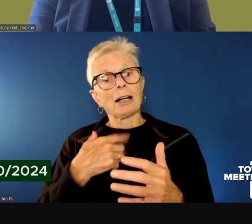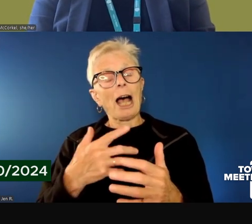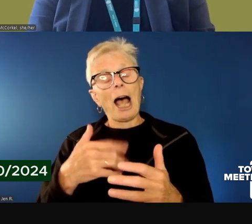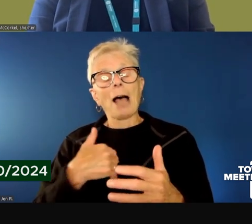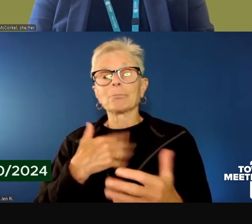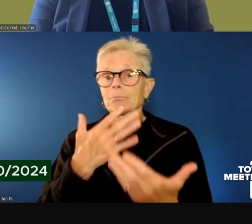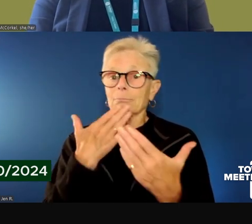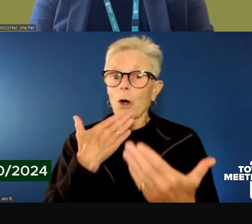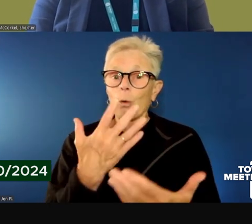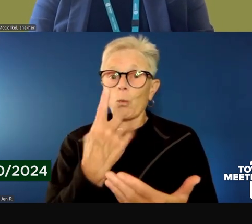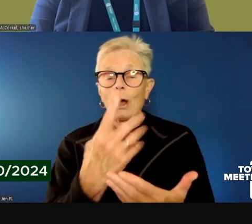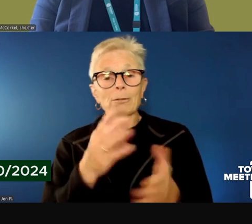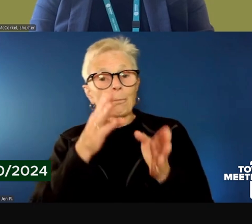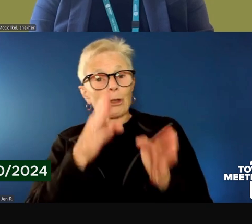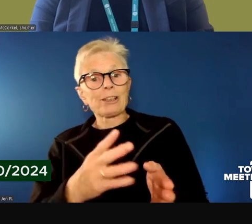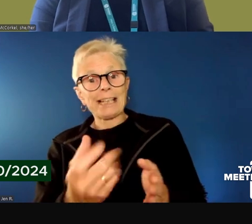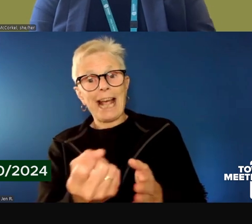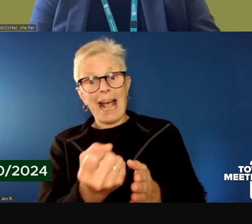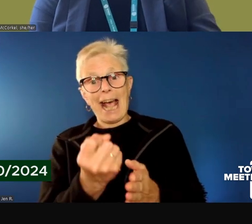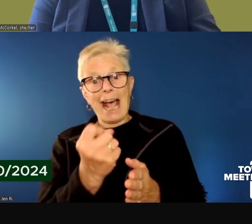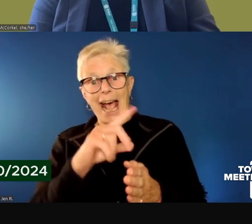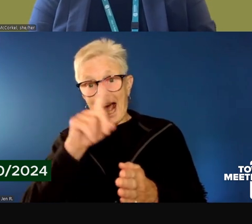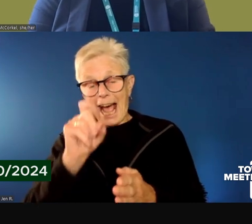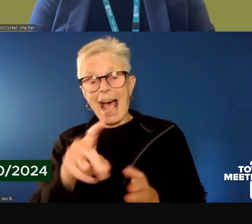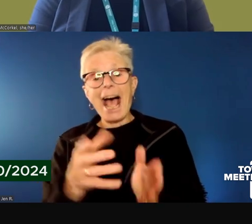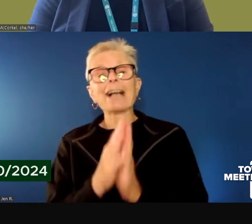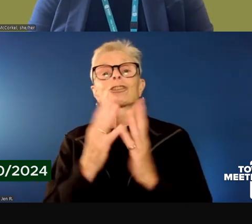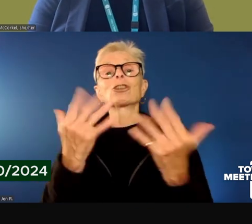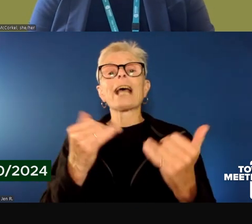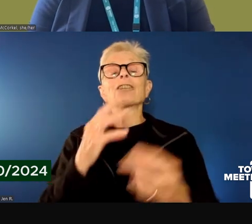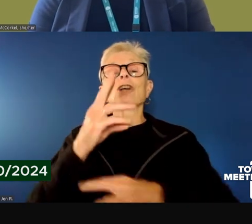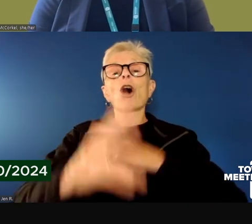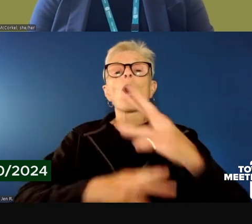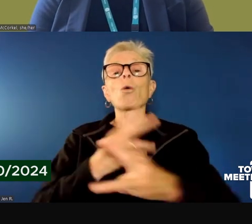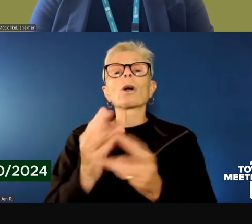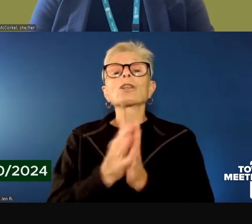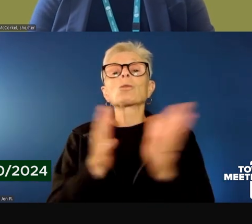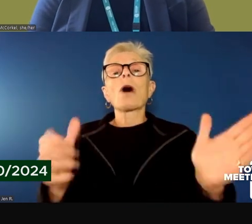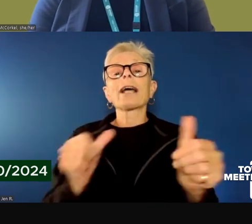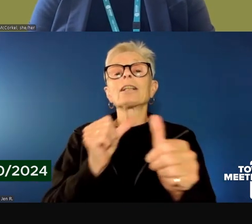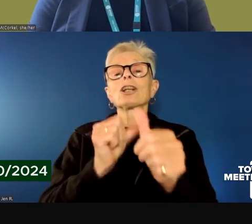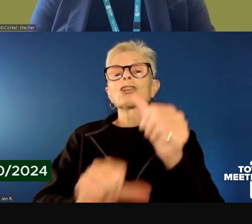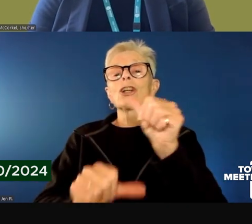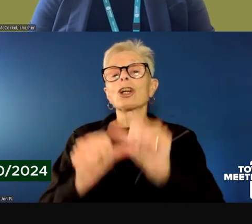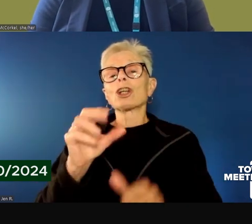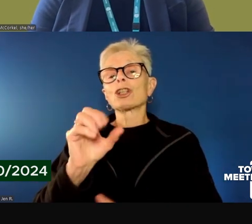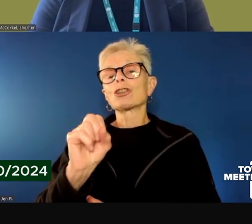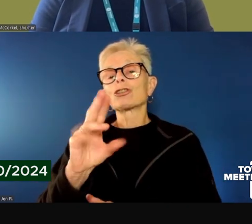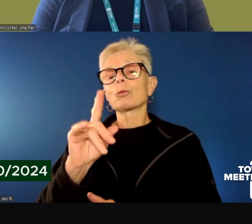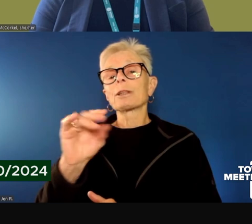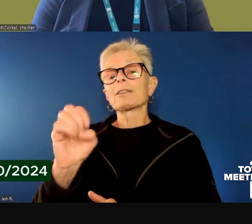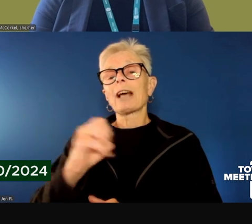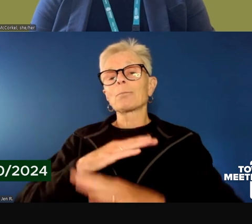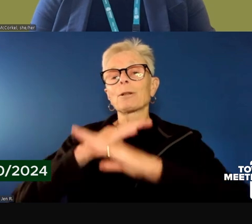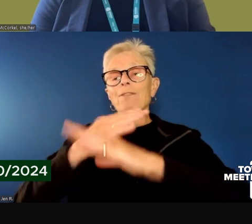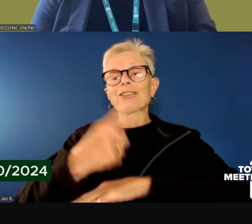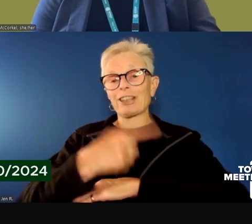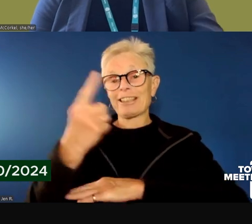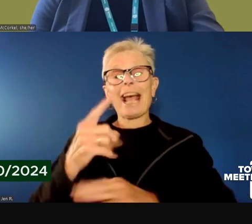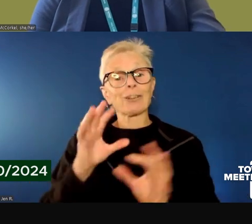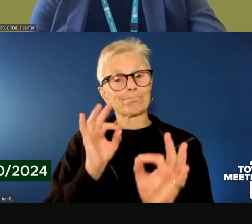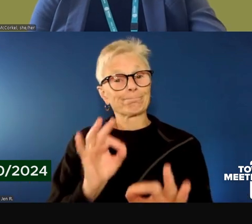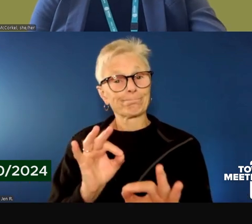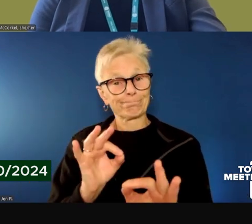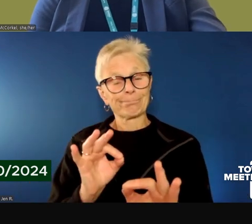questioners who noted that today is worldwide suicide prevention day. And so the question is, can you